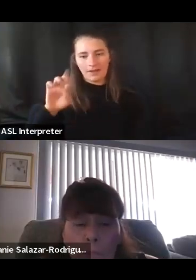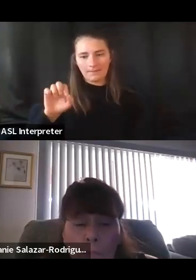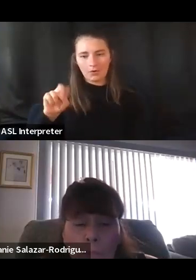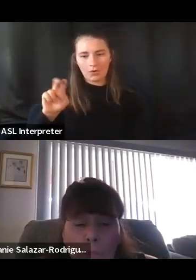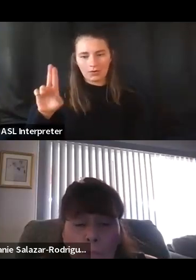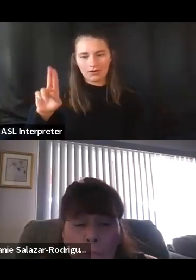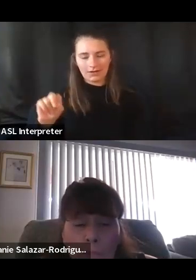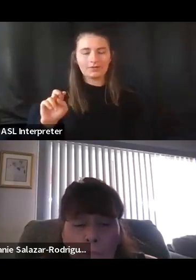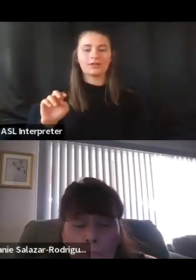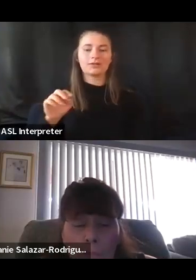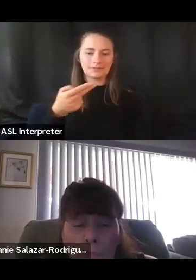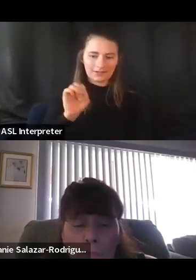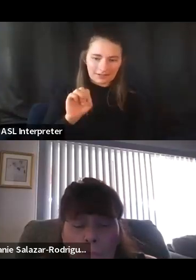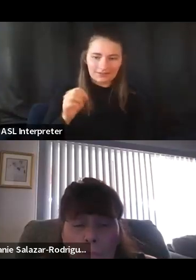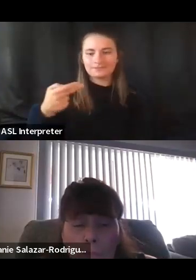him, his.